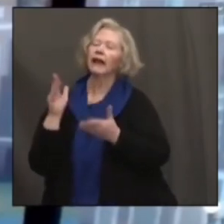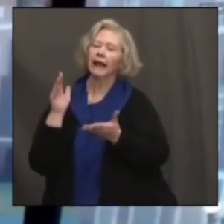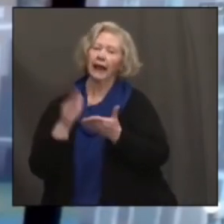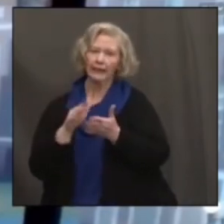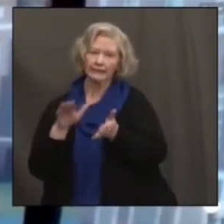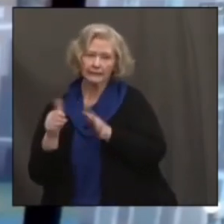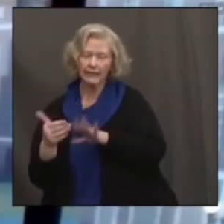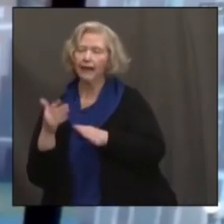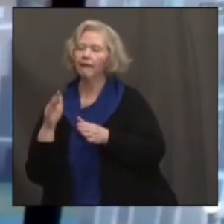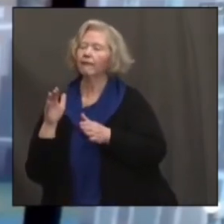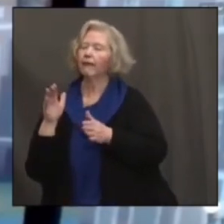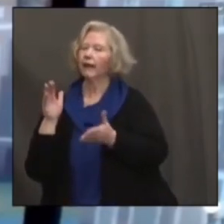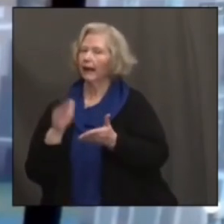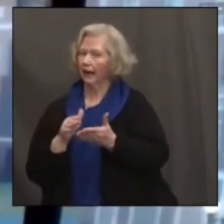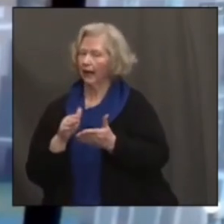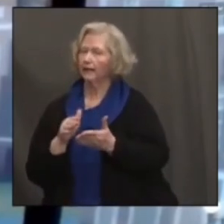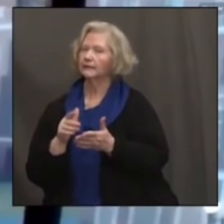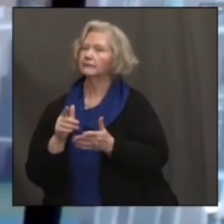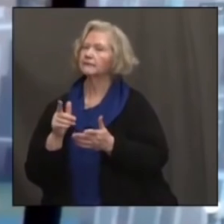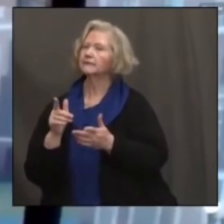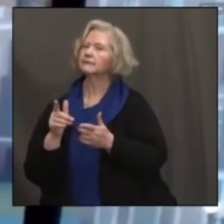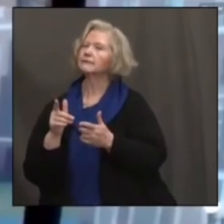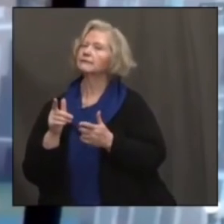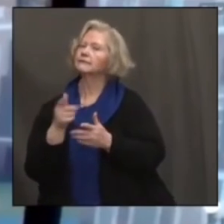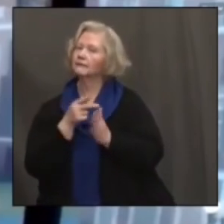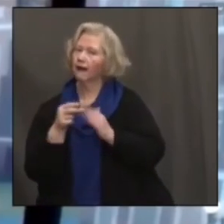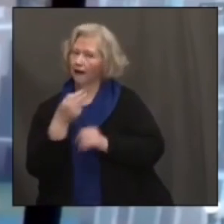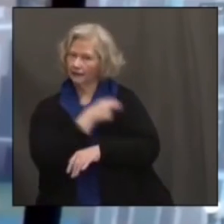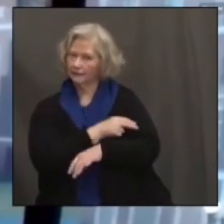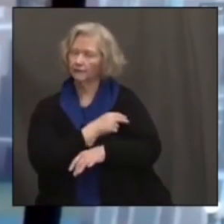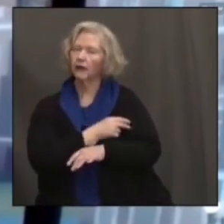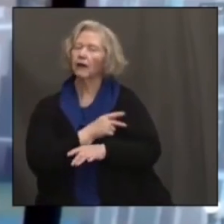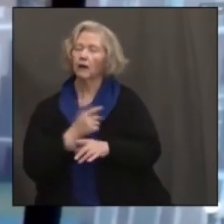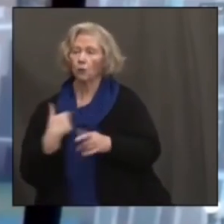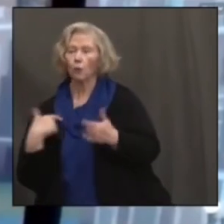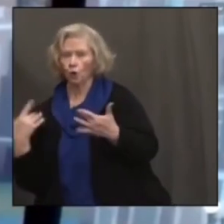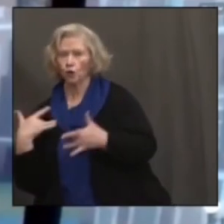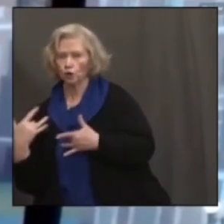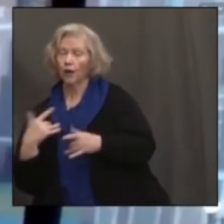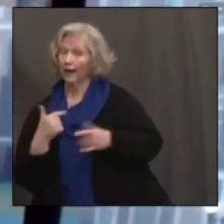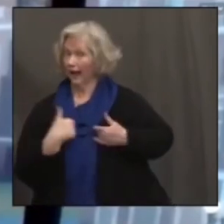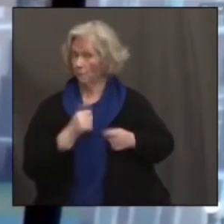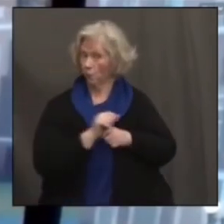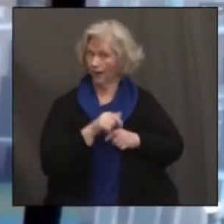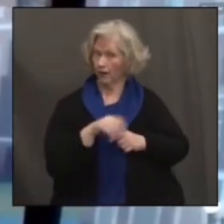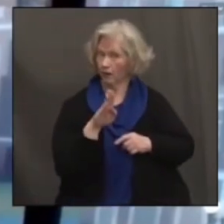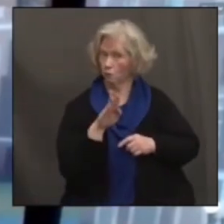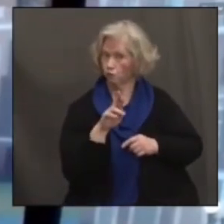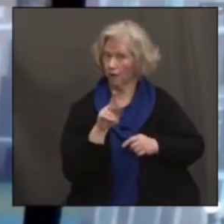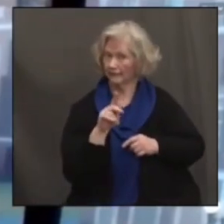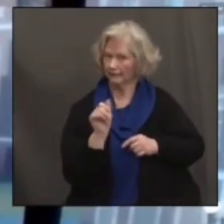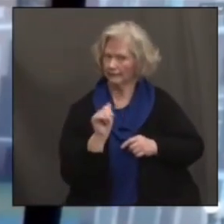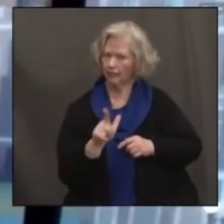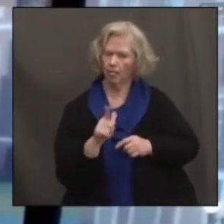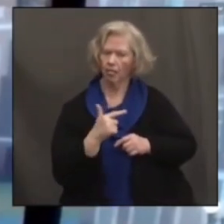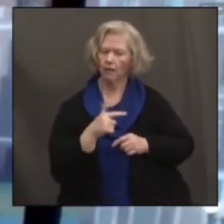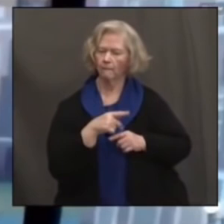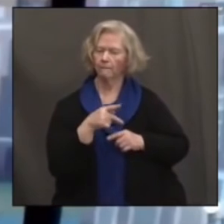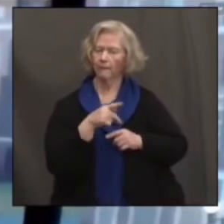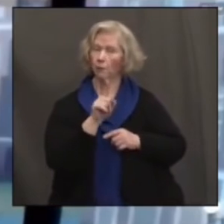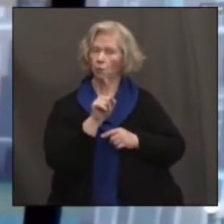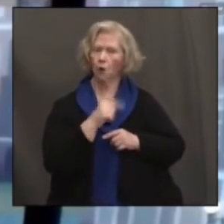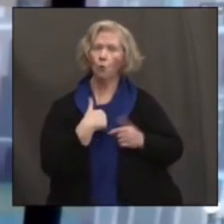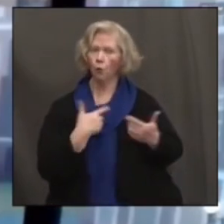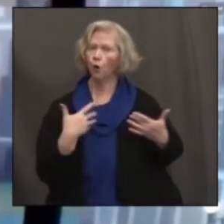as I mentioned before. I'm working in Brazil, and we're particularly concerned about that P1 variant there and whether that may be the